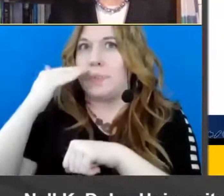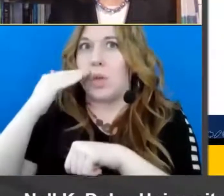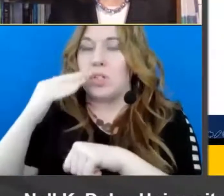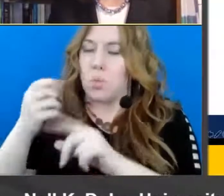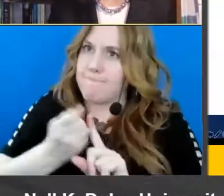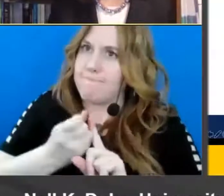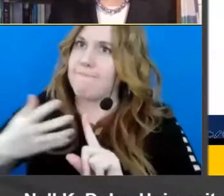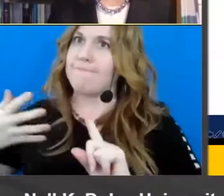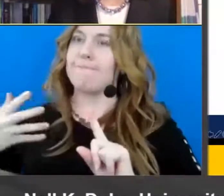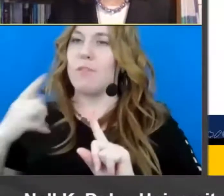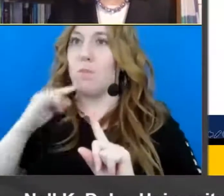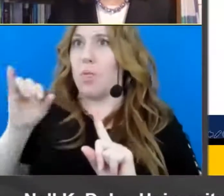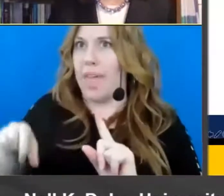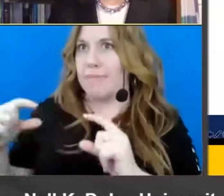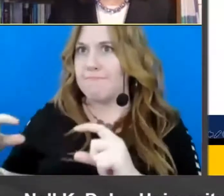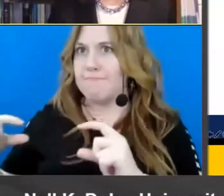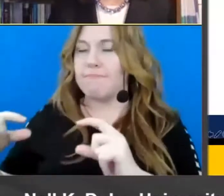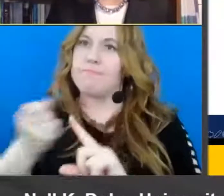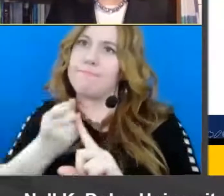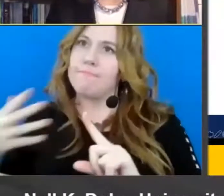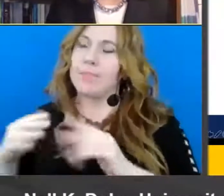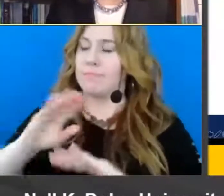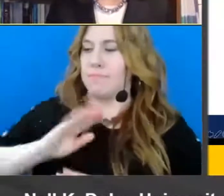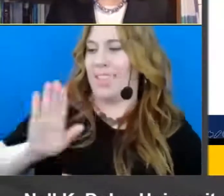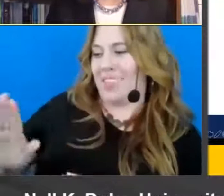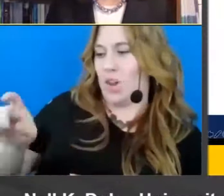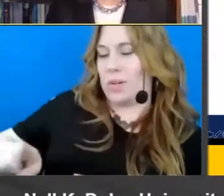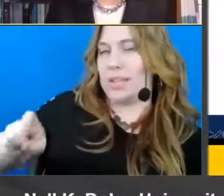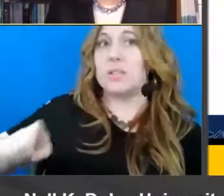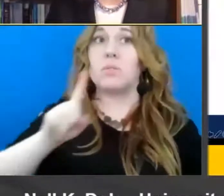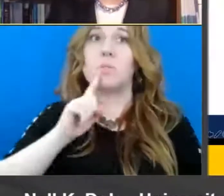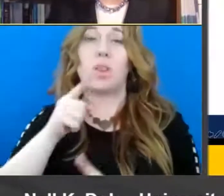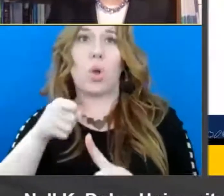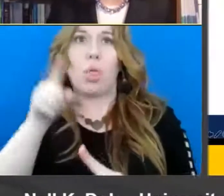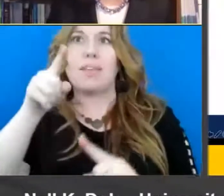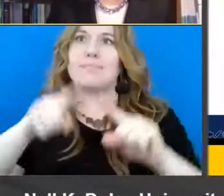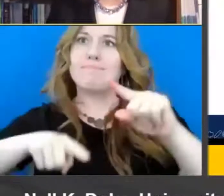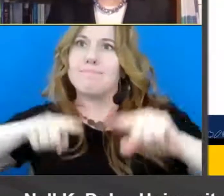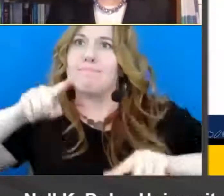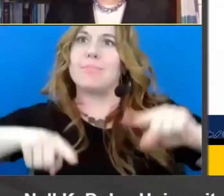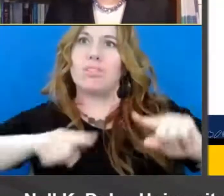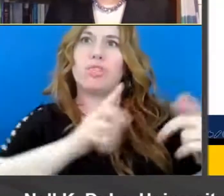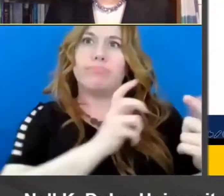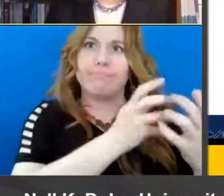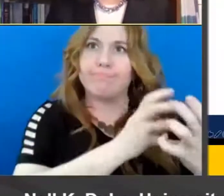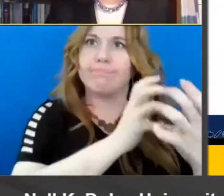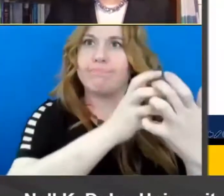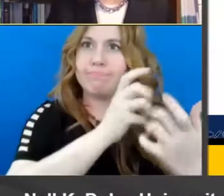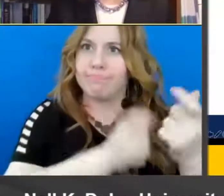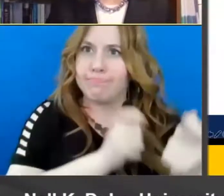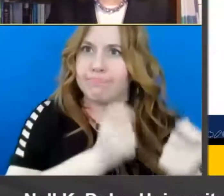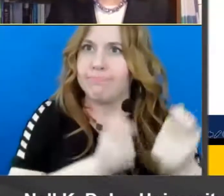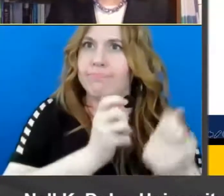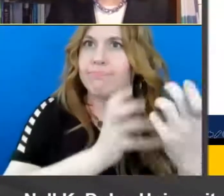um to meet the needs of that student so this is really intended to be a differentiated model and i